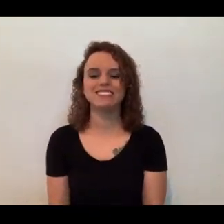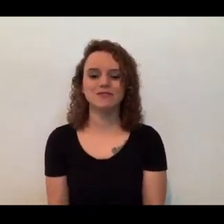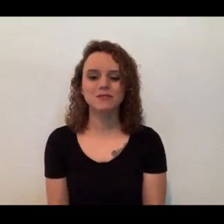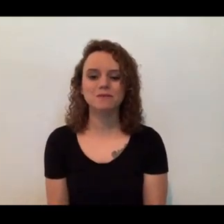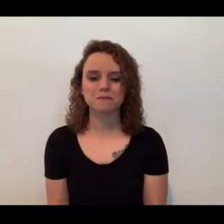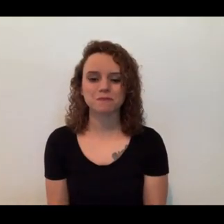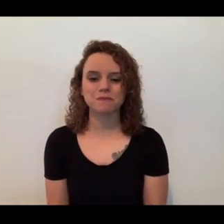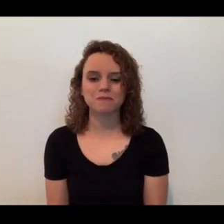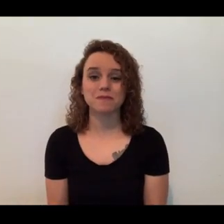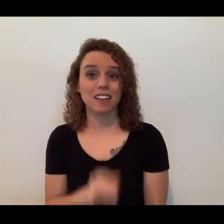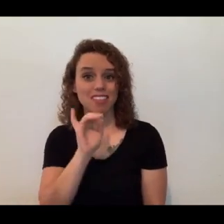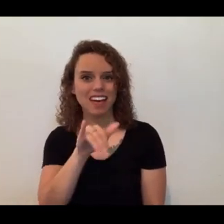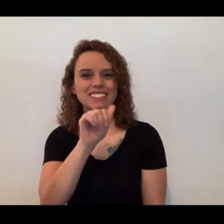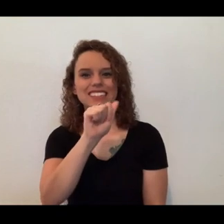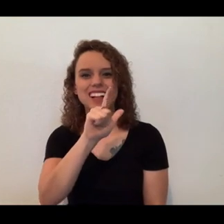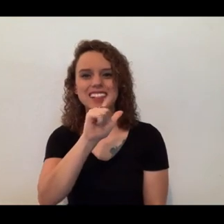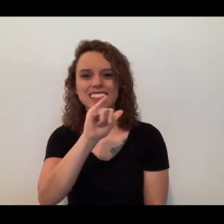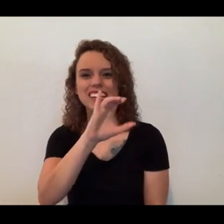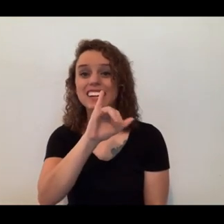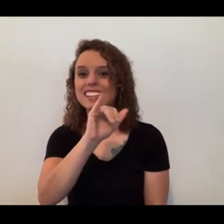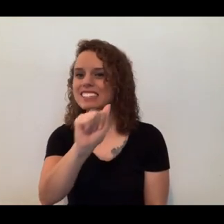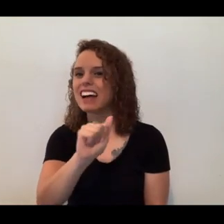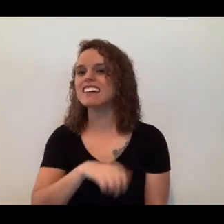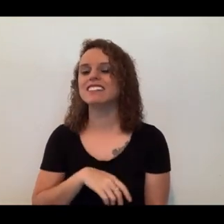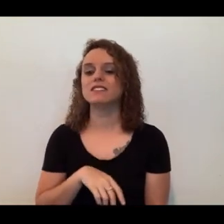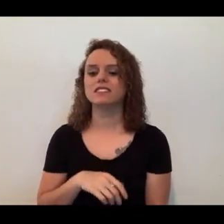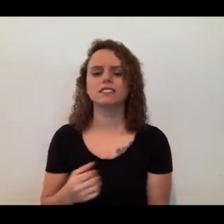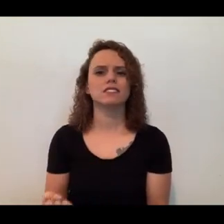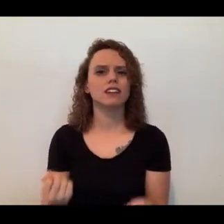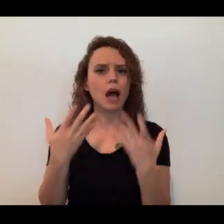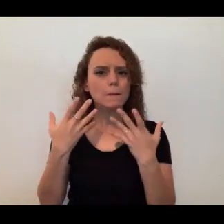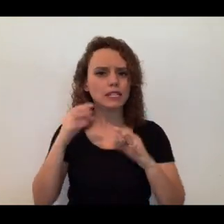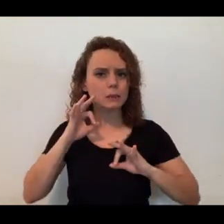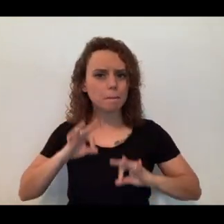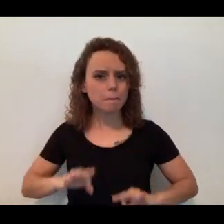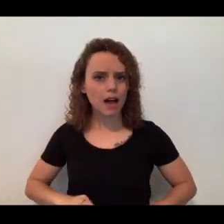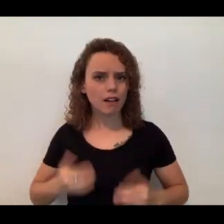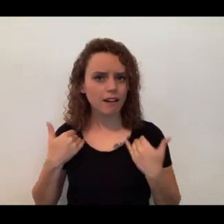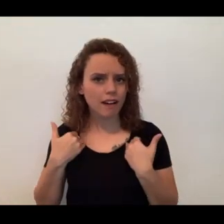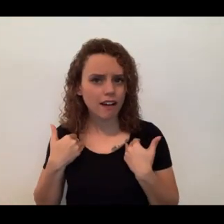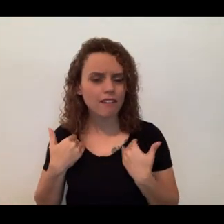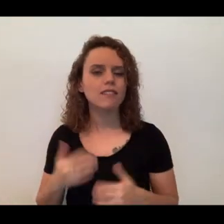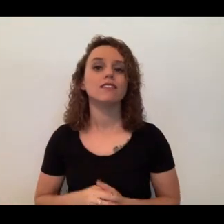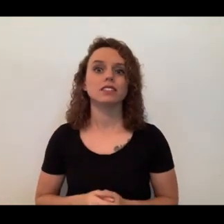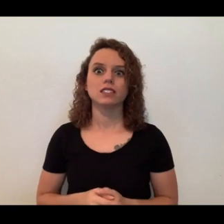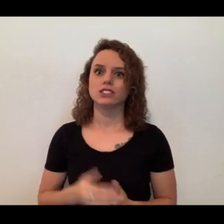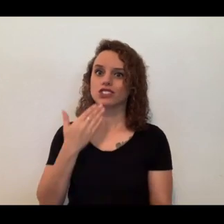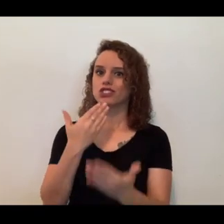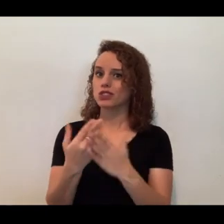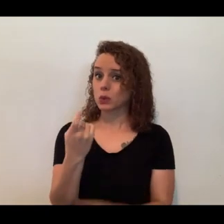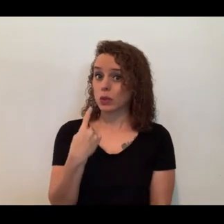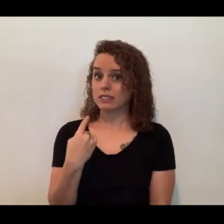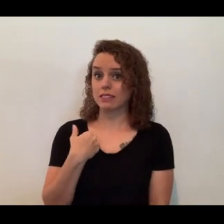That's Alicia. And then how many spots are on their coat on average? That's a fantastic question that I don't know the answer to.